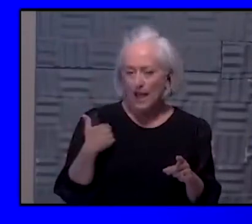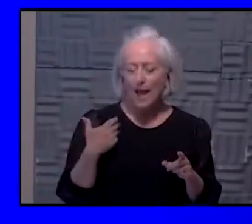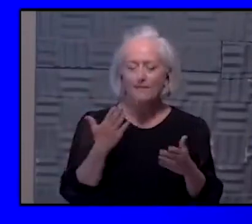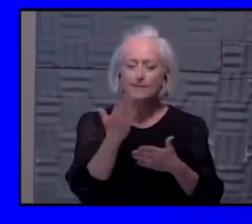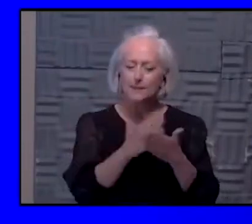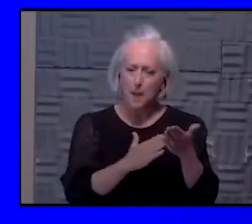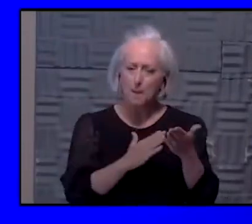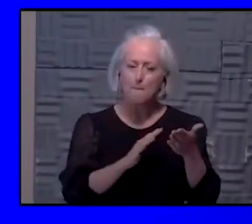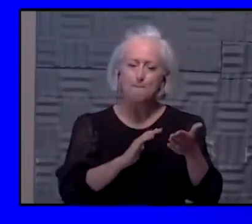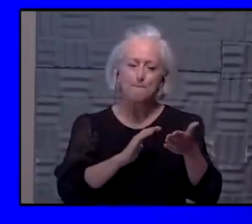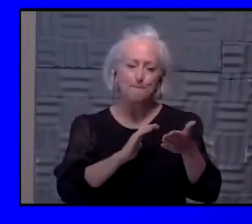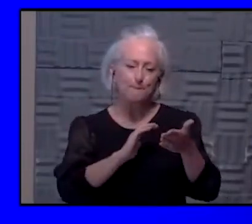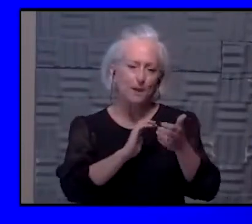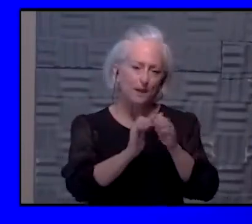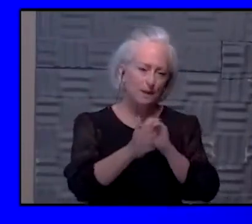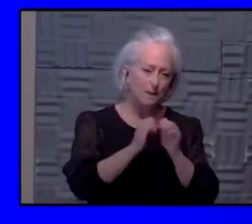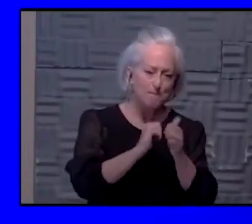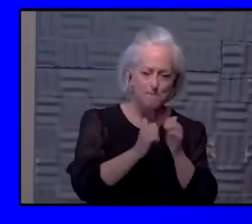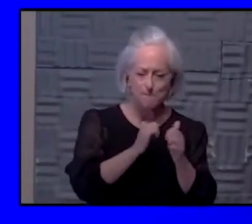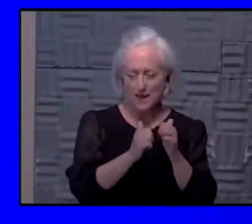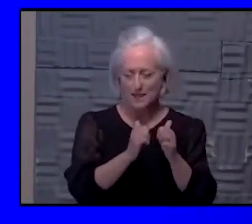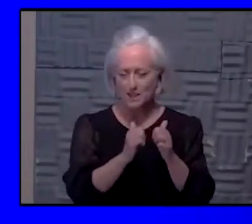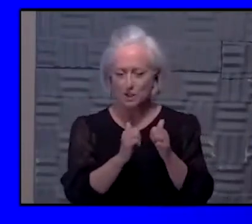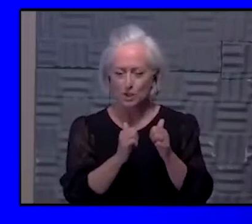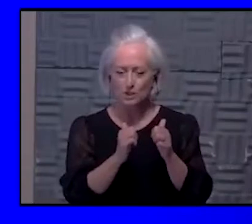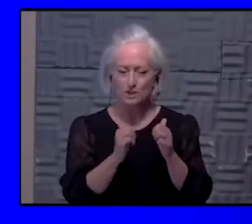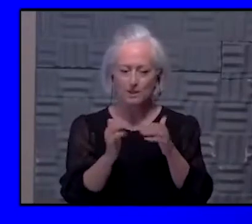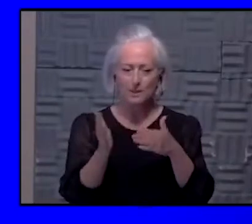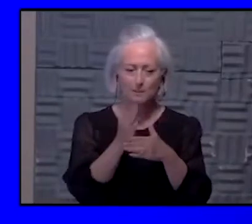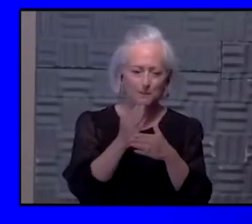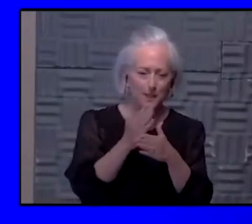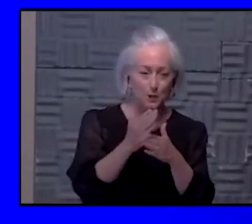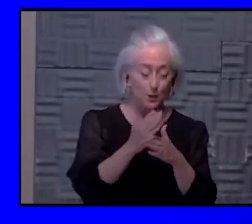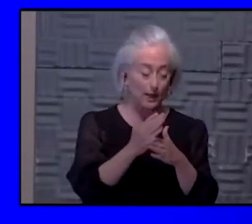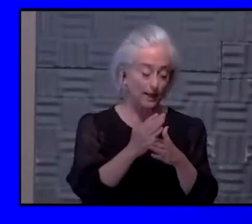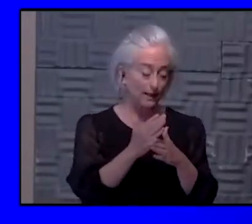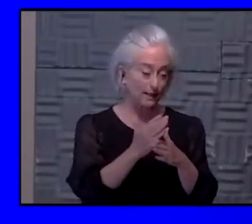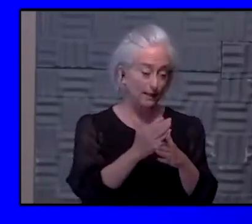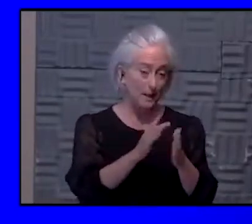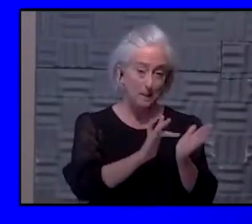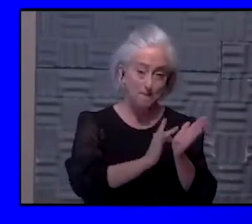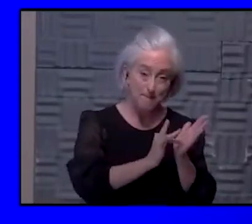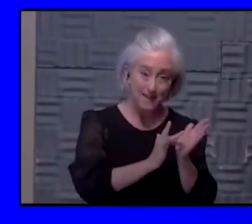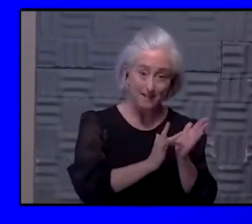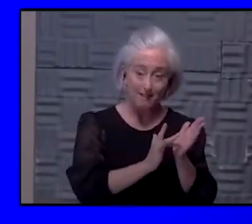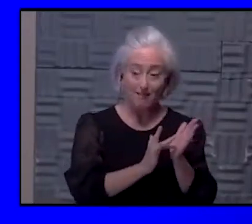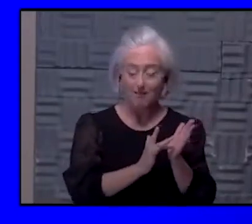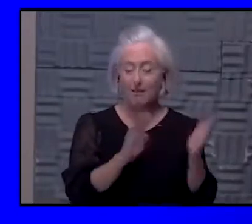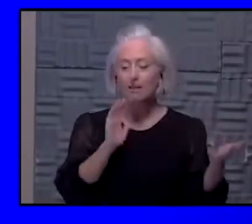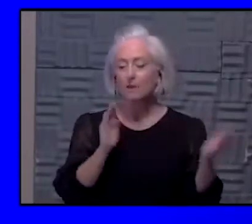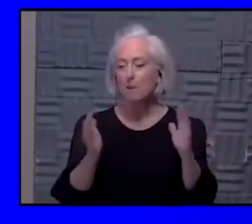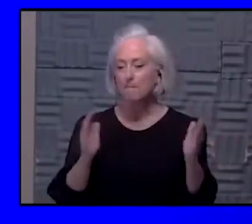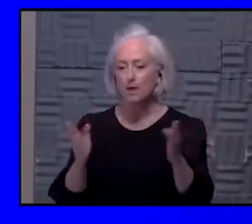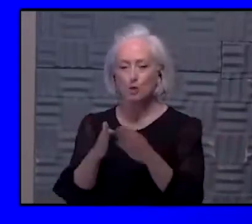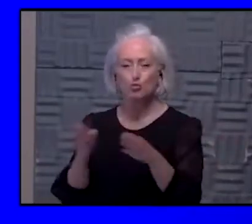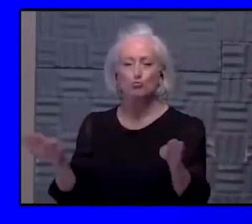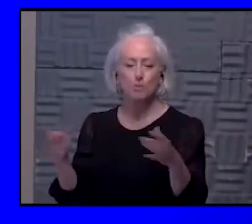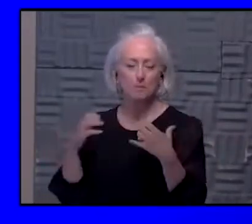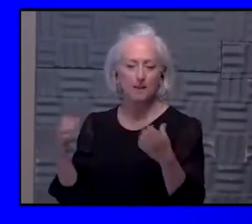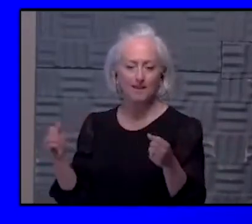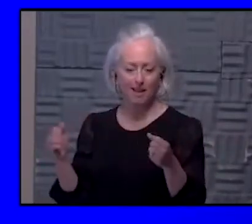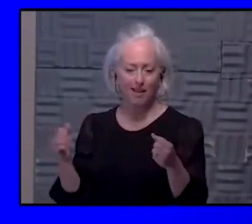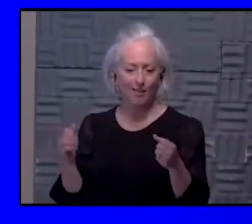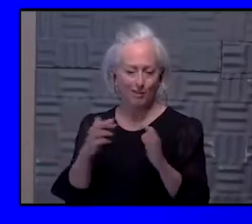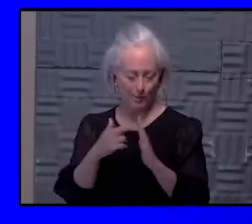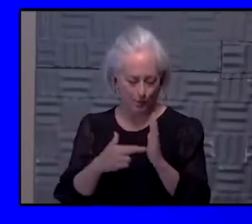aspects of this with the optimal medical and public health guidance. And that's what we try to give every day. And then, of course, there